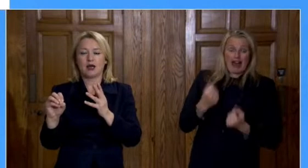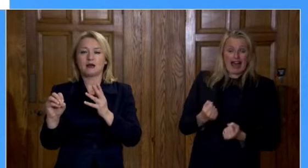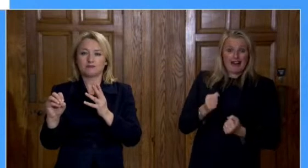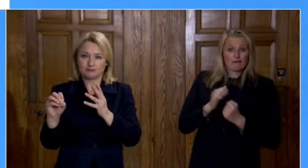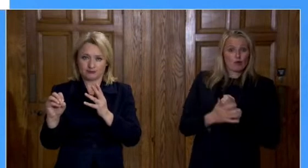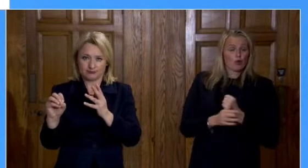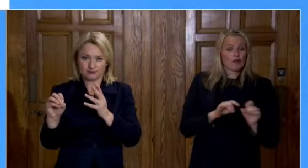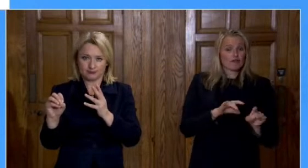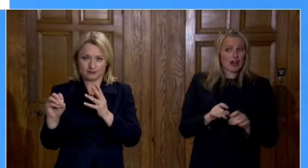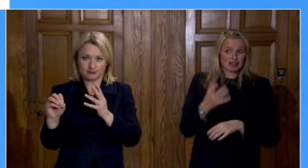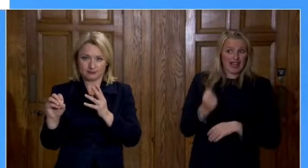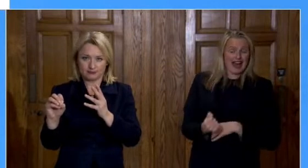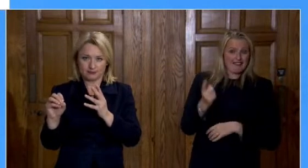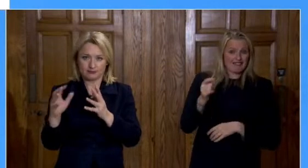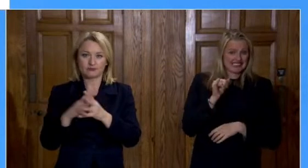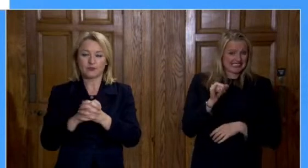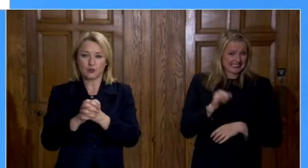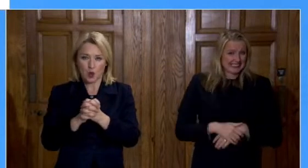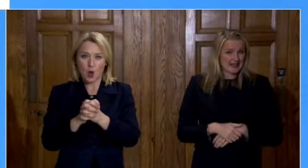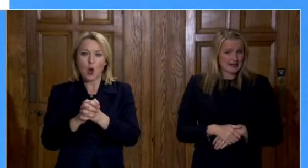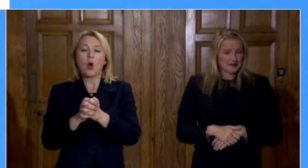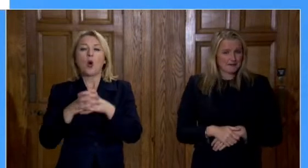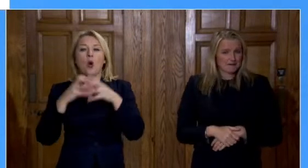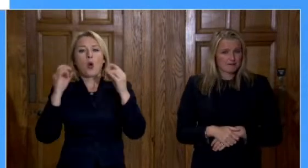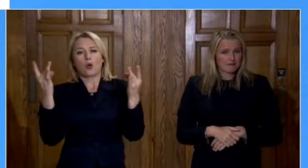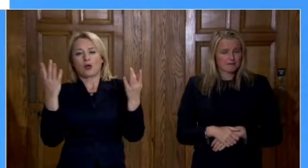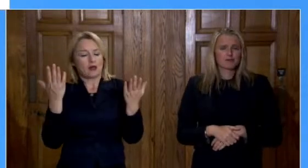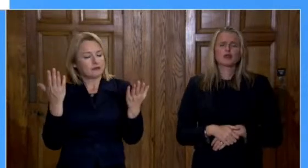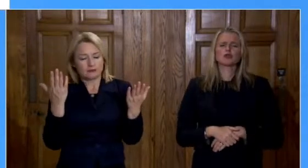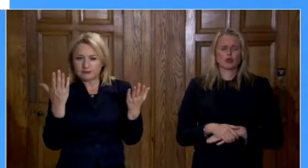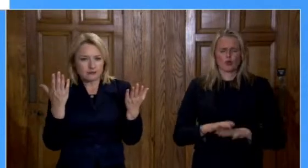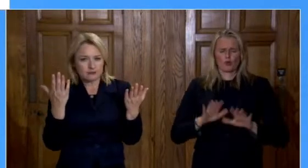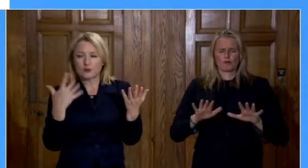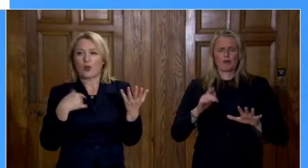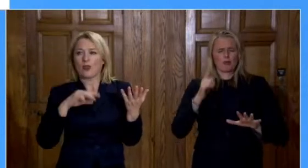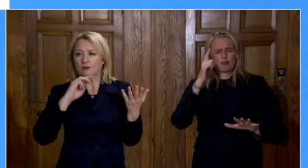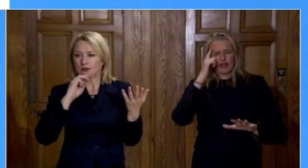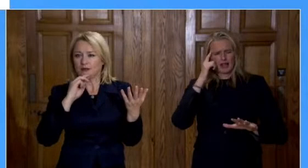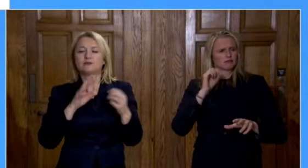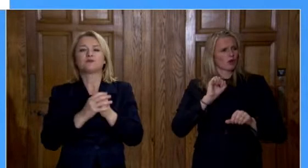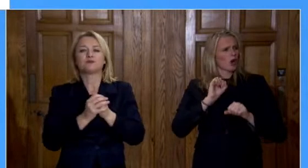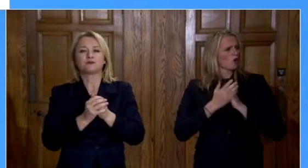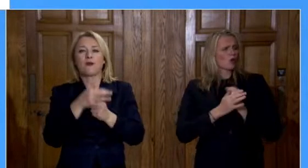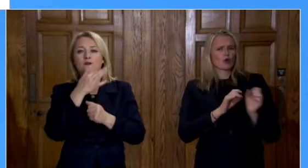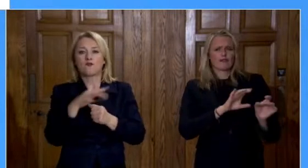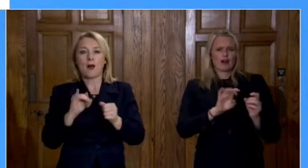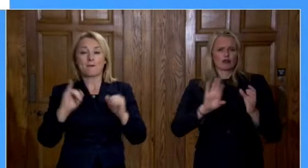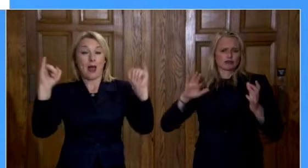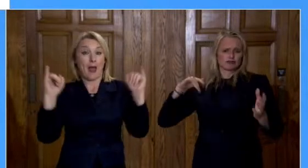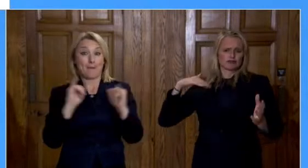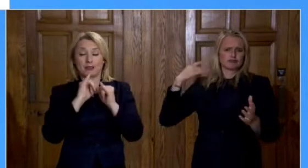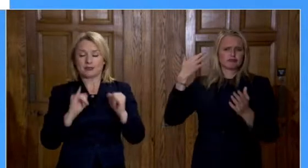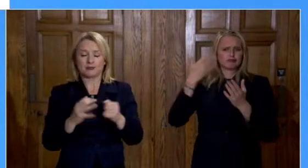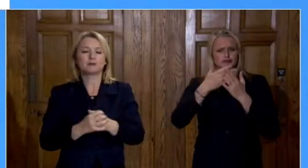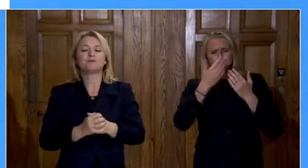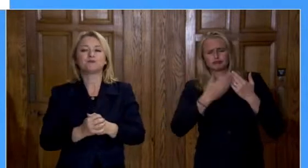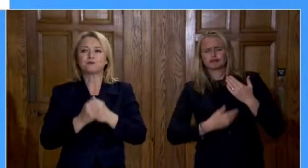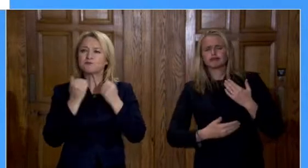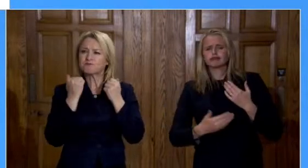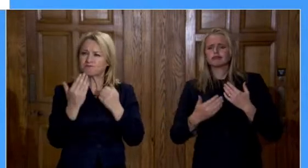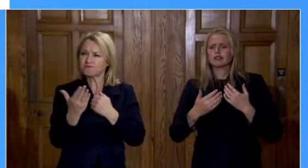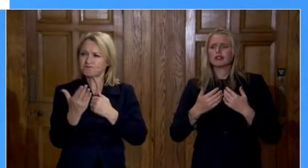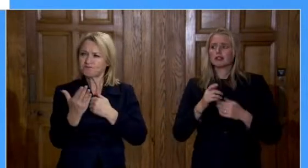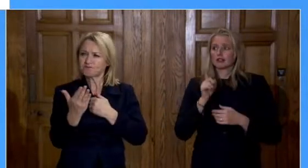We can look at that in the context of the whole epidemic. This shows the average number of